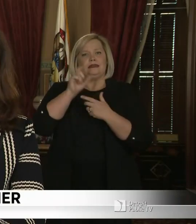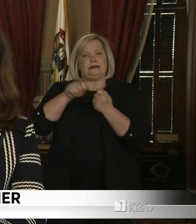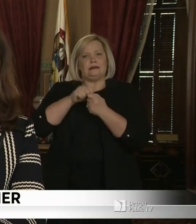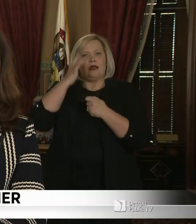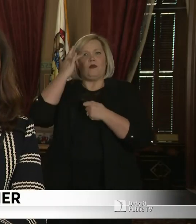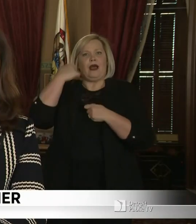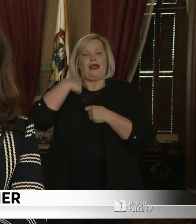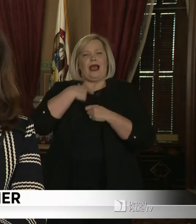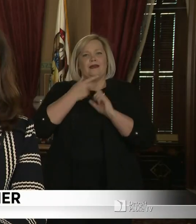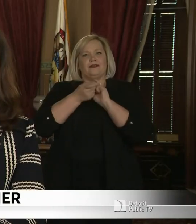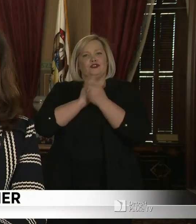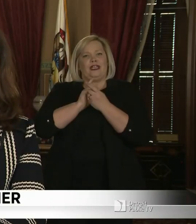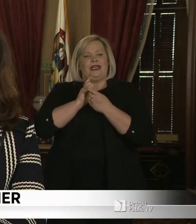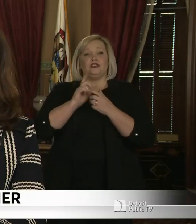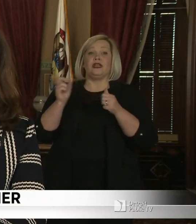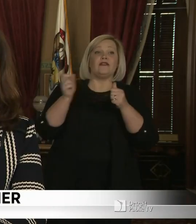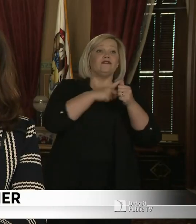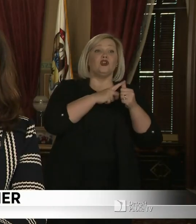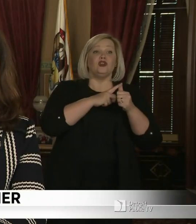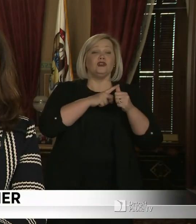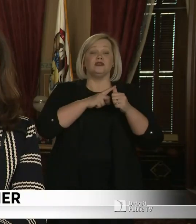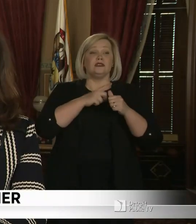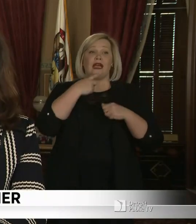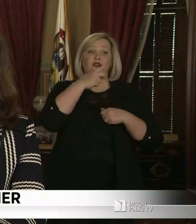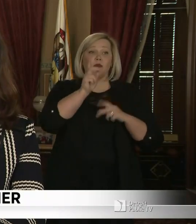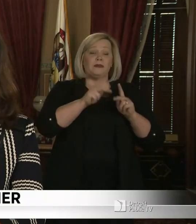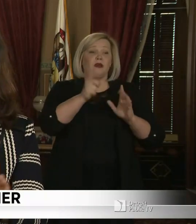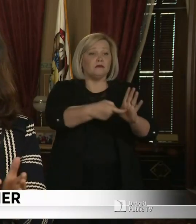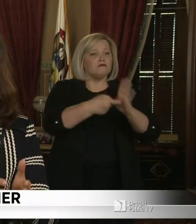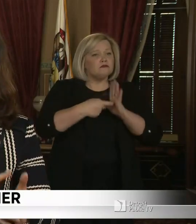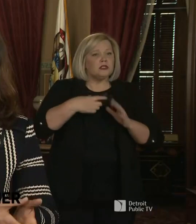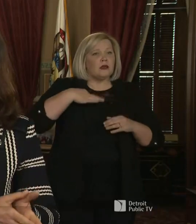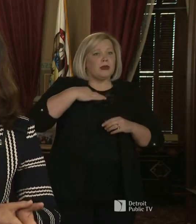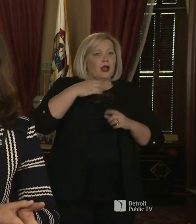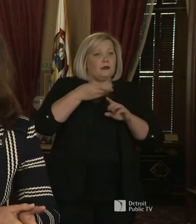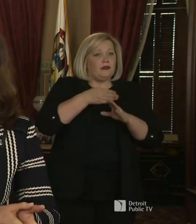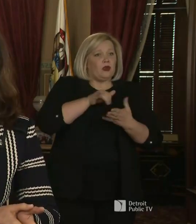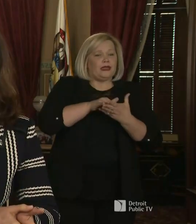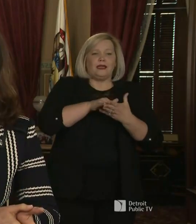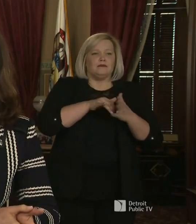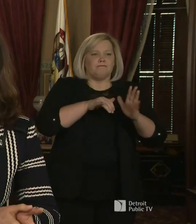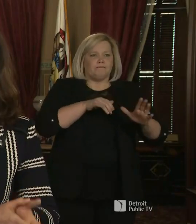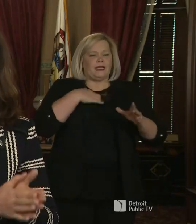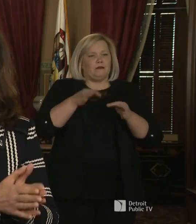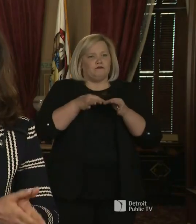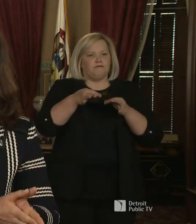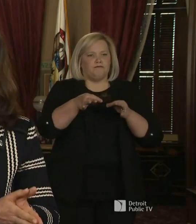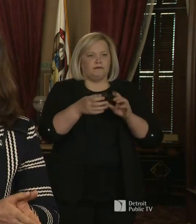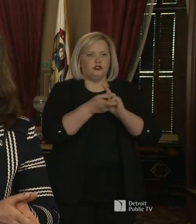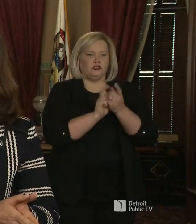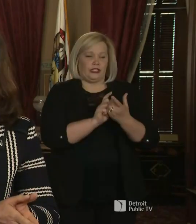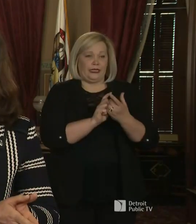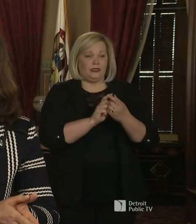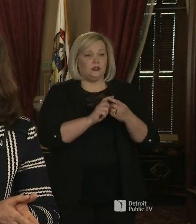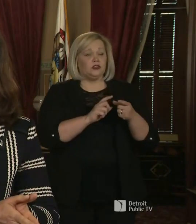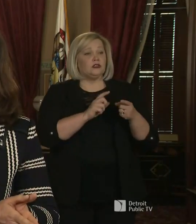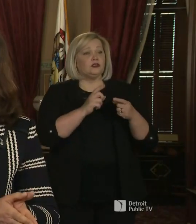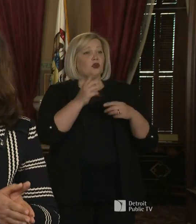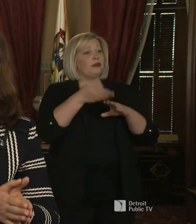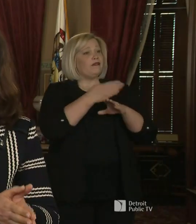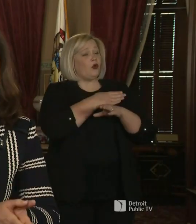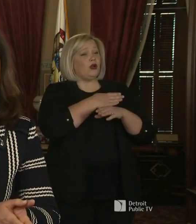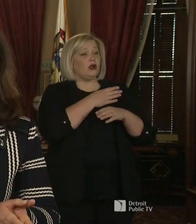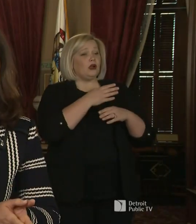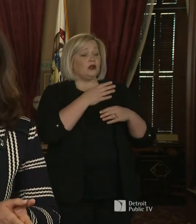loosened the terms by which people need to apply. You can qualify for unemployment from the day you lost your job.